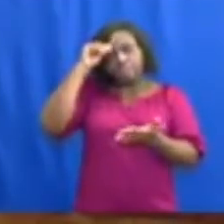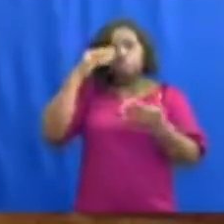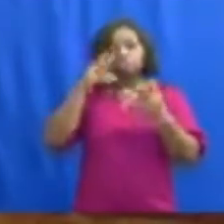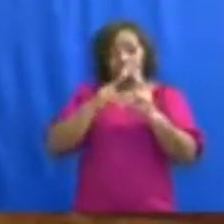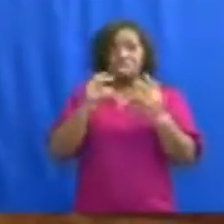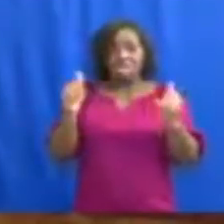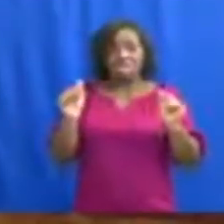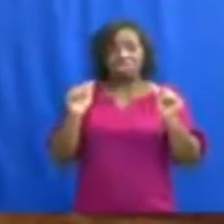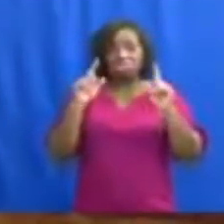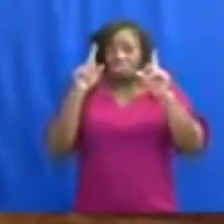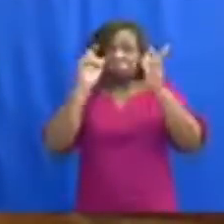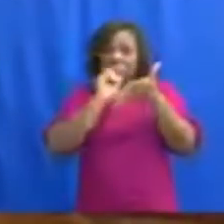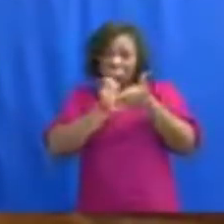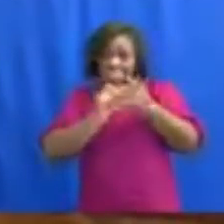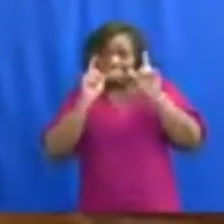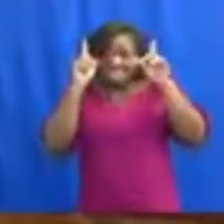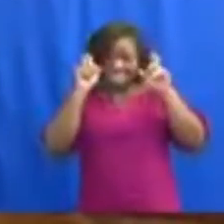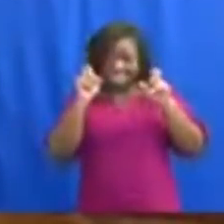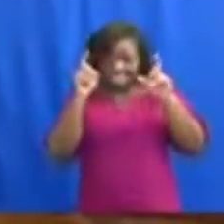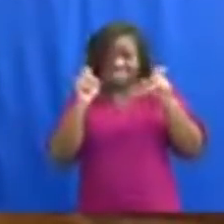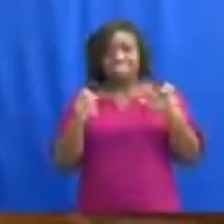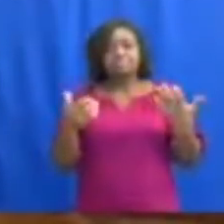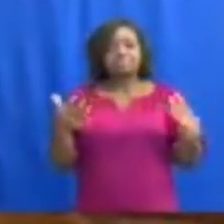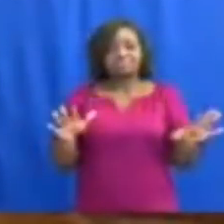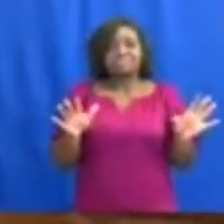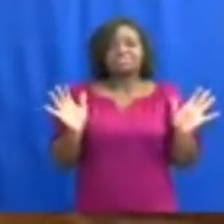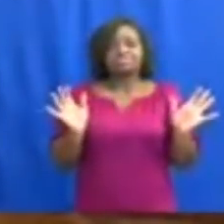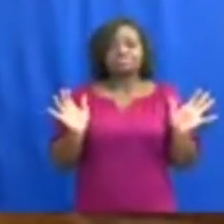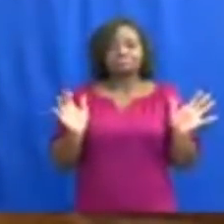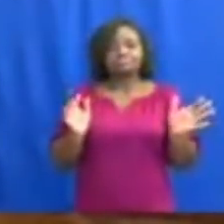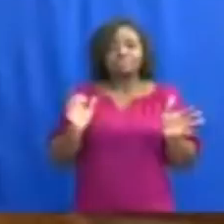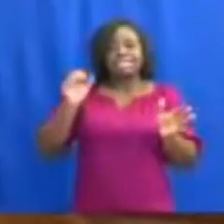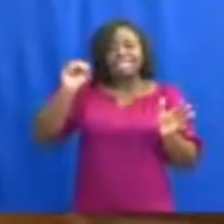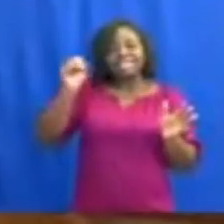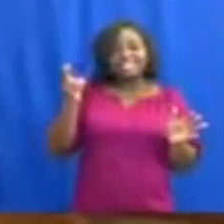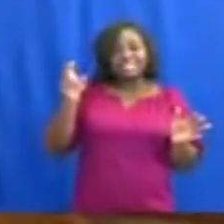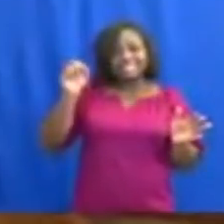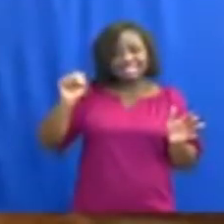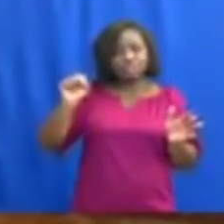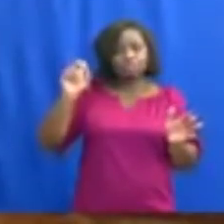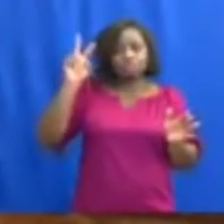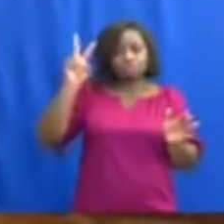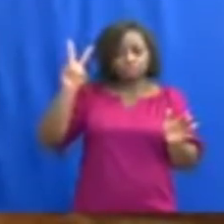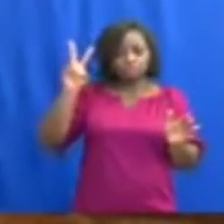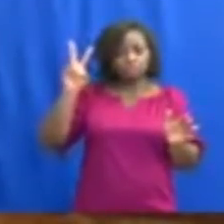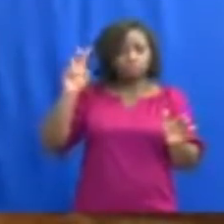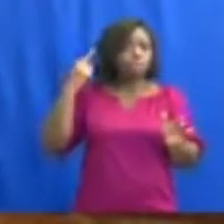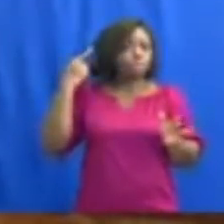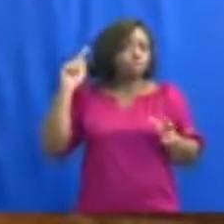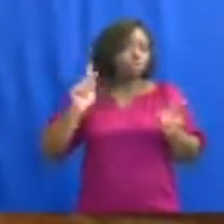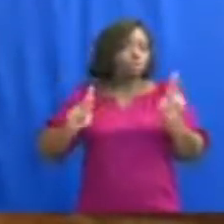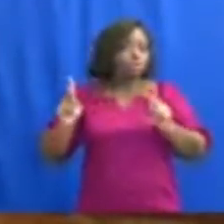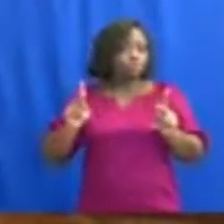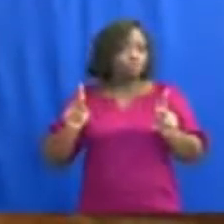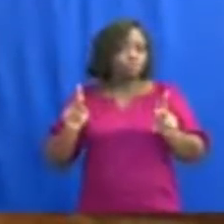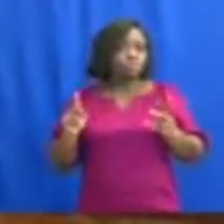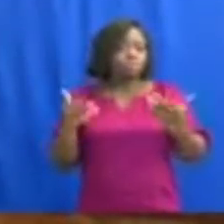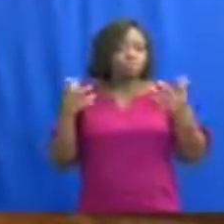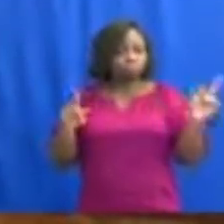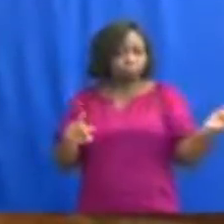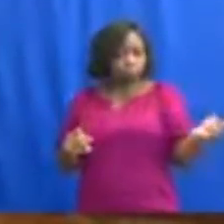try on social each chapter SHS 2 gold track from so some I could say